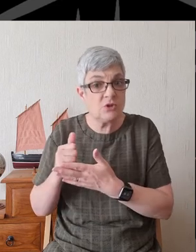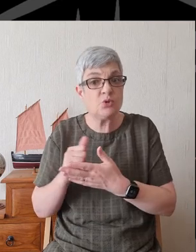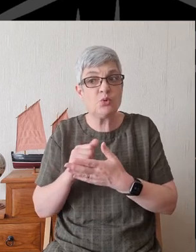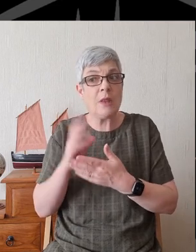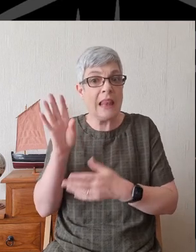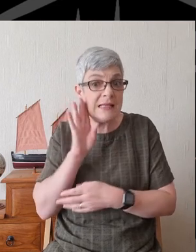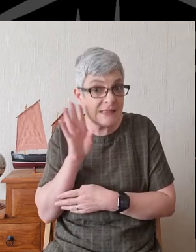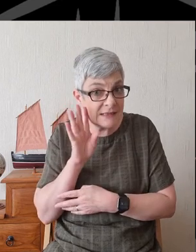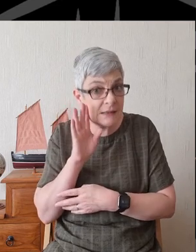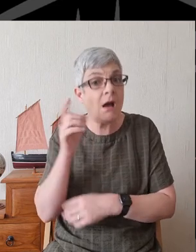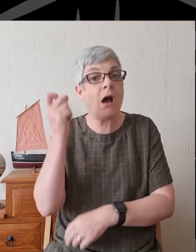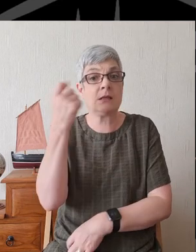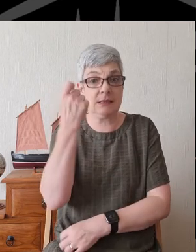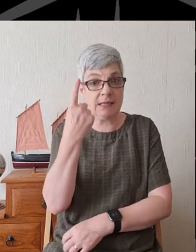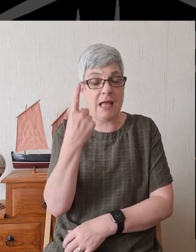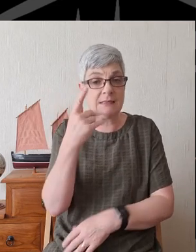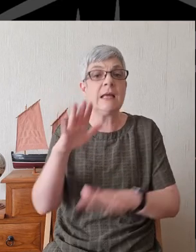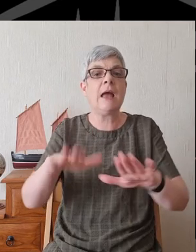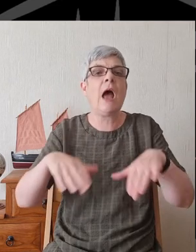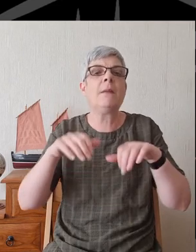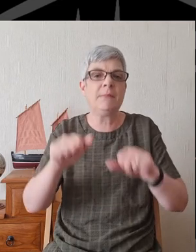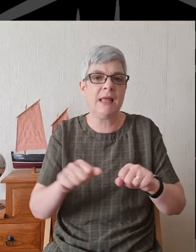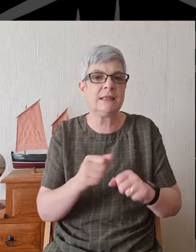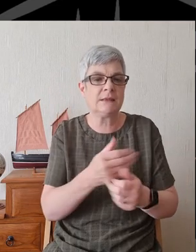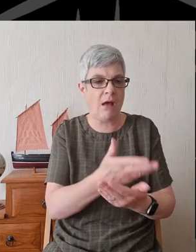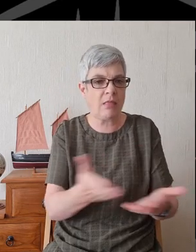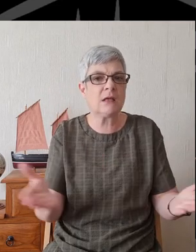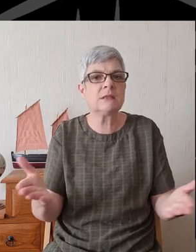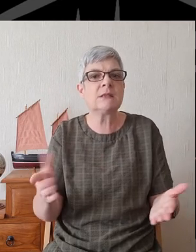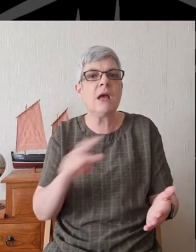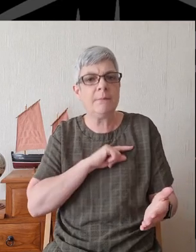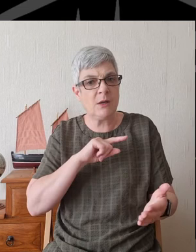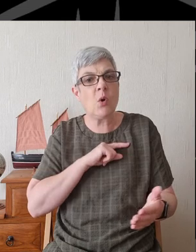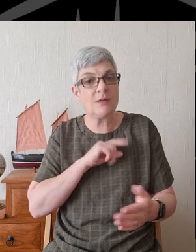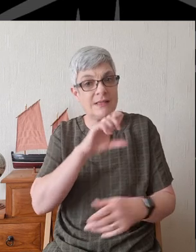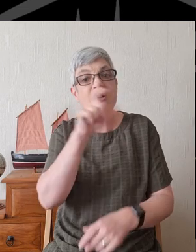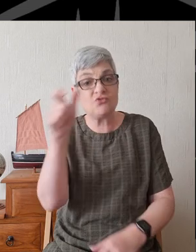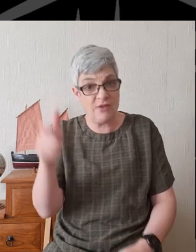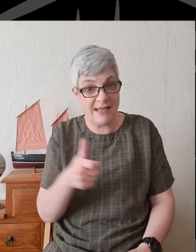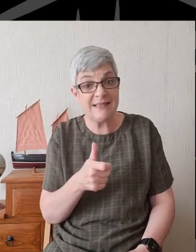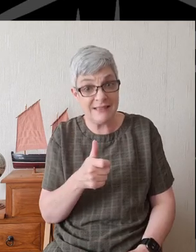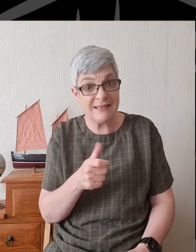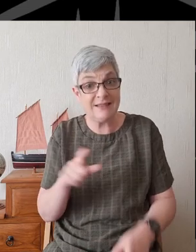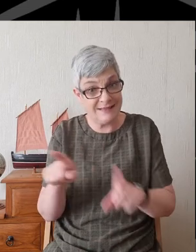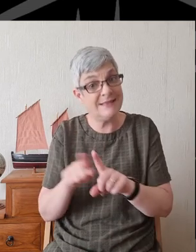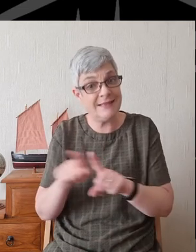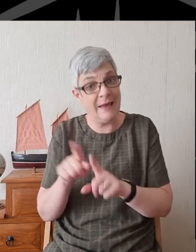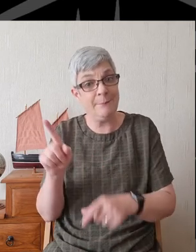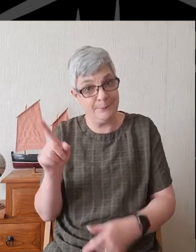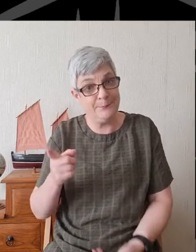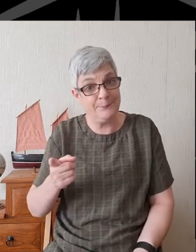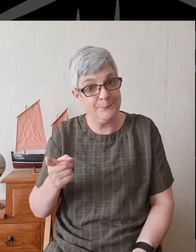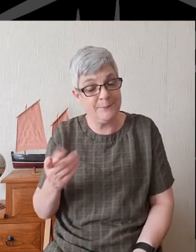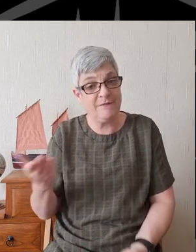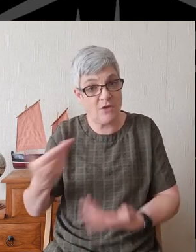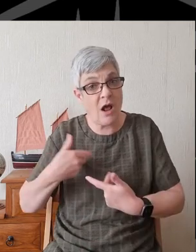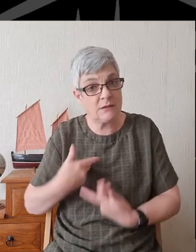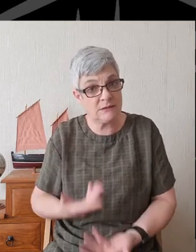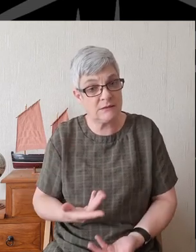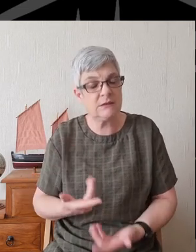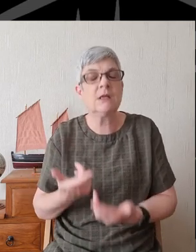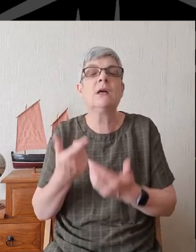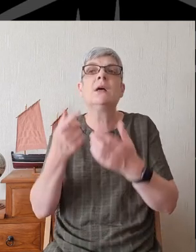And to bless others Because that is what Christ has done for us Lord,